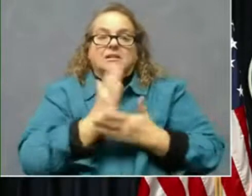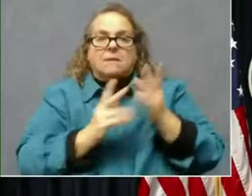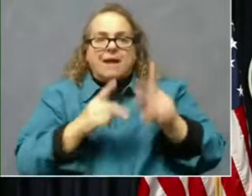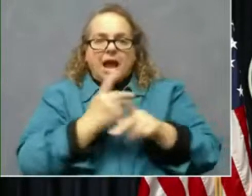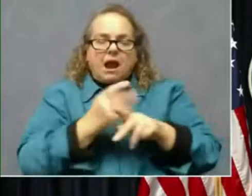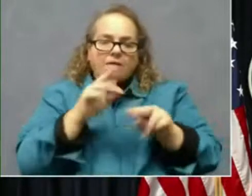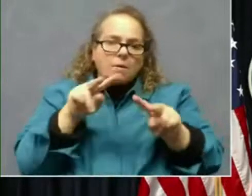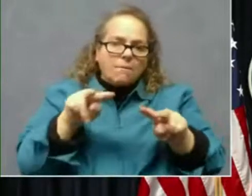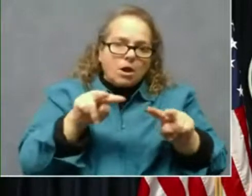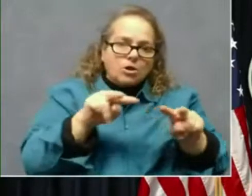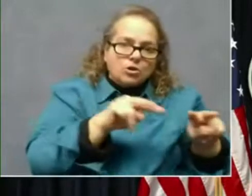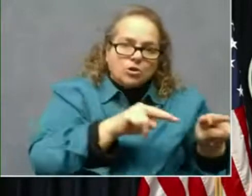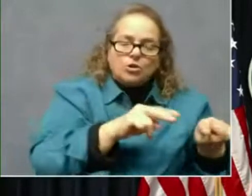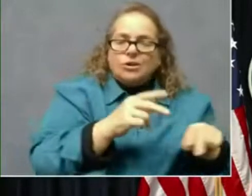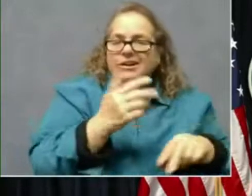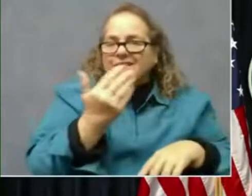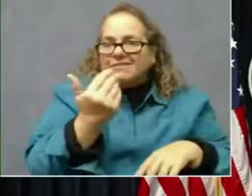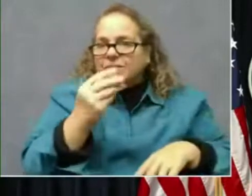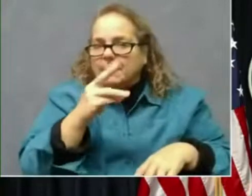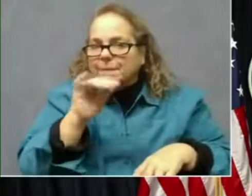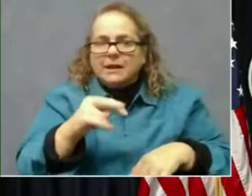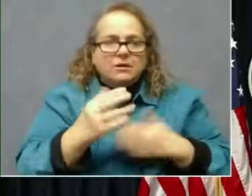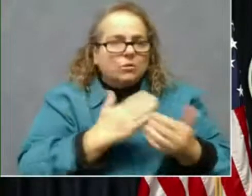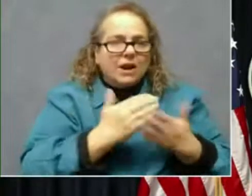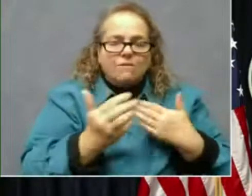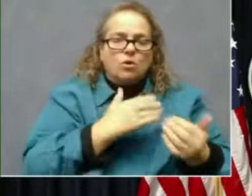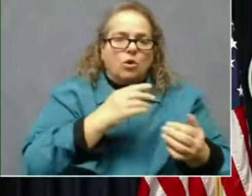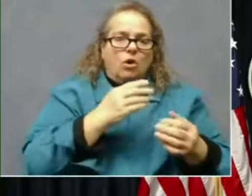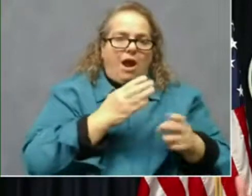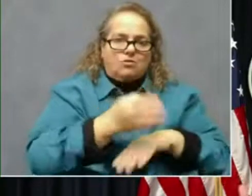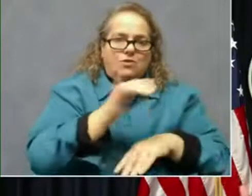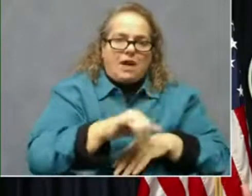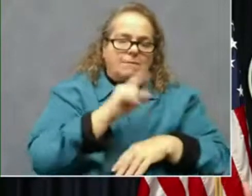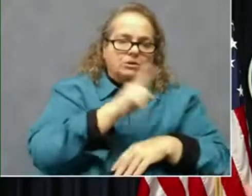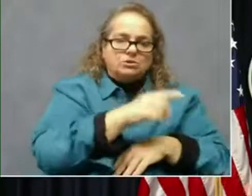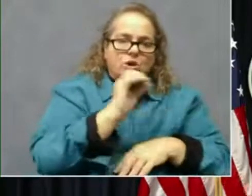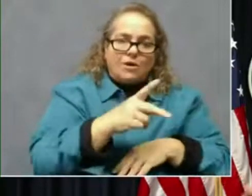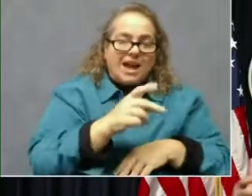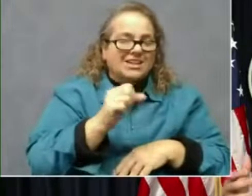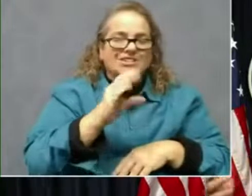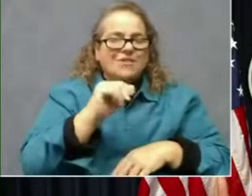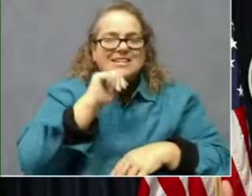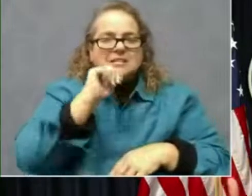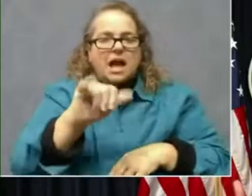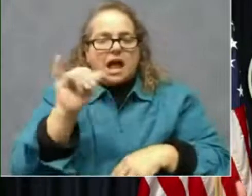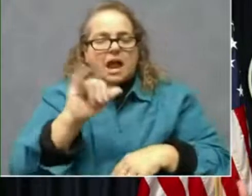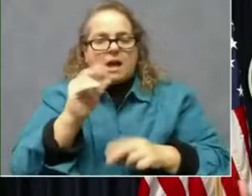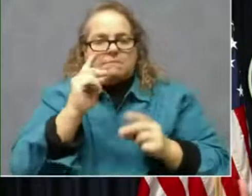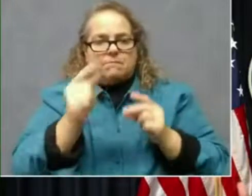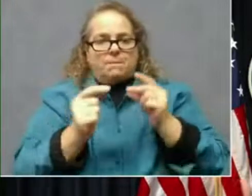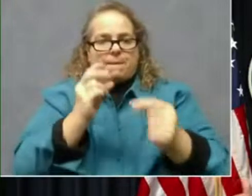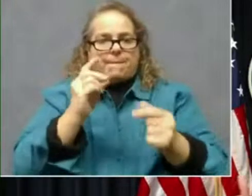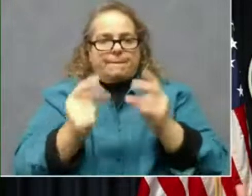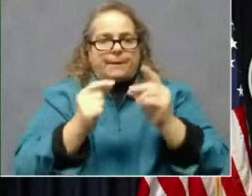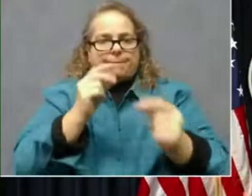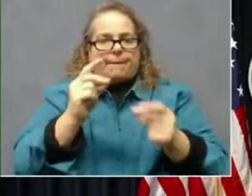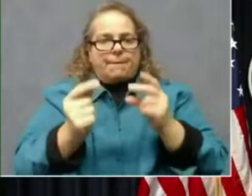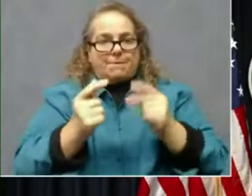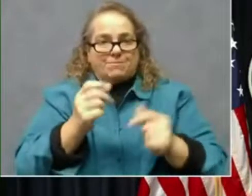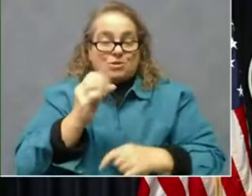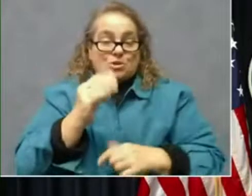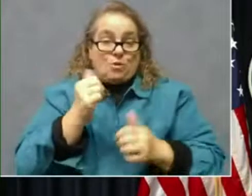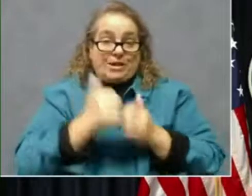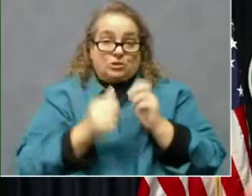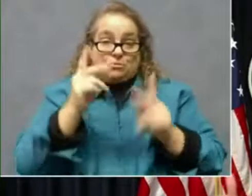a certain period thereafter. So this isn't something, when you think about that, what, eight to 10 minutes per individual at